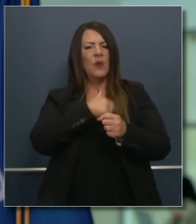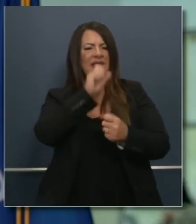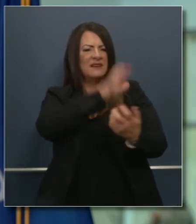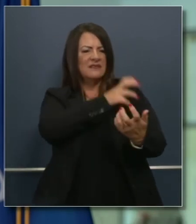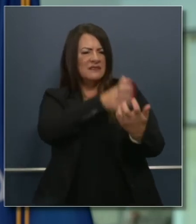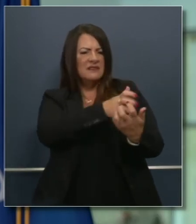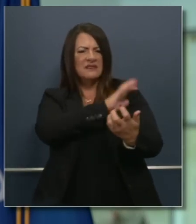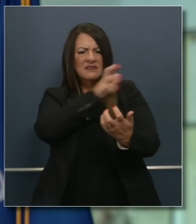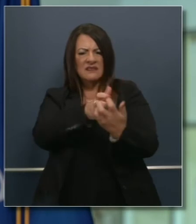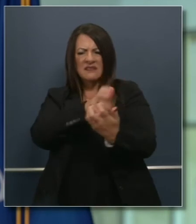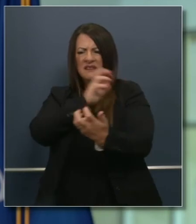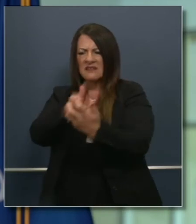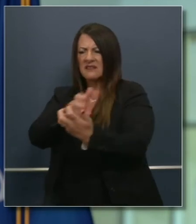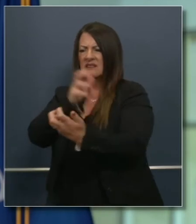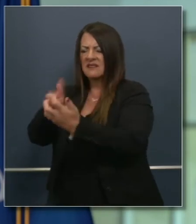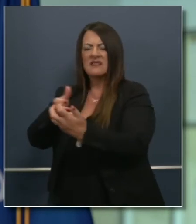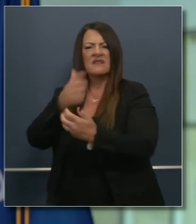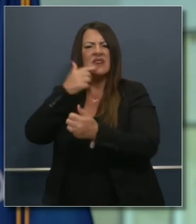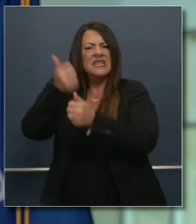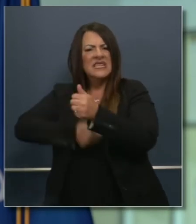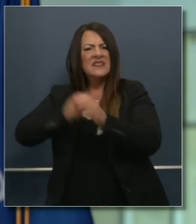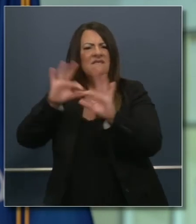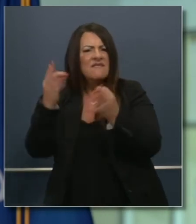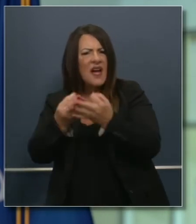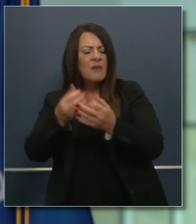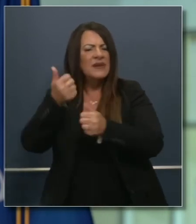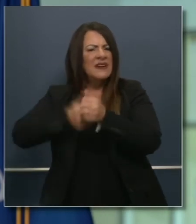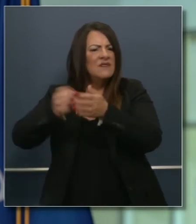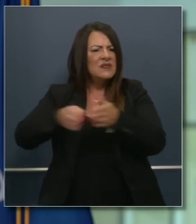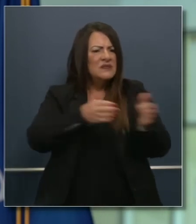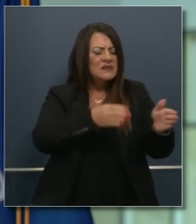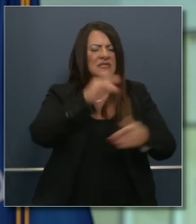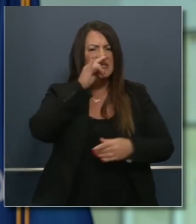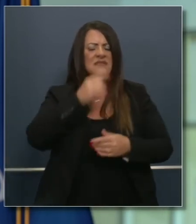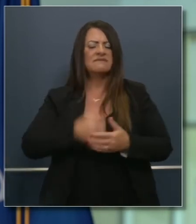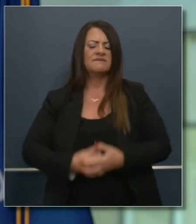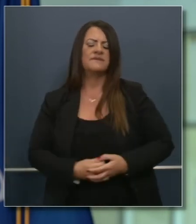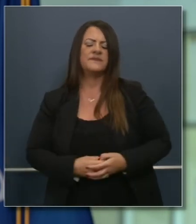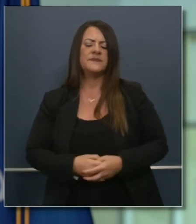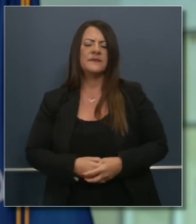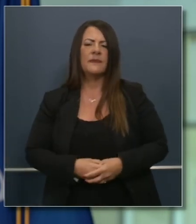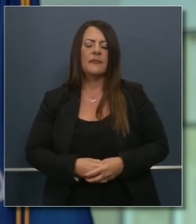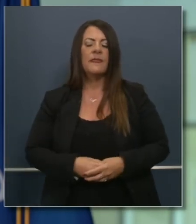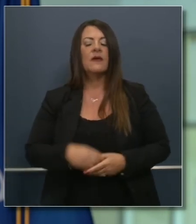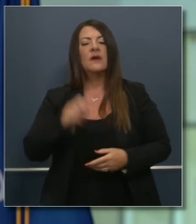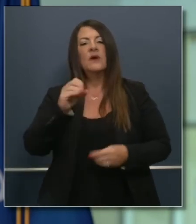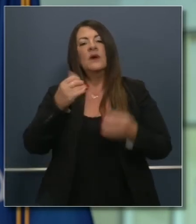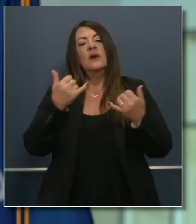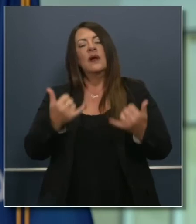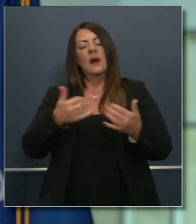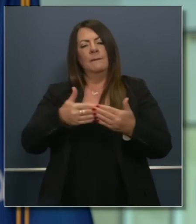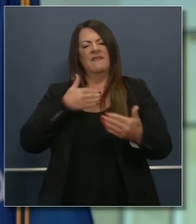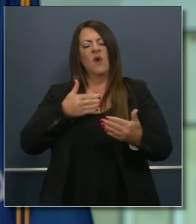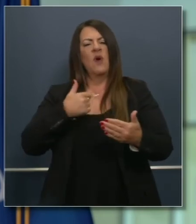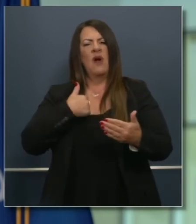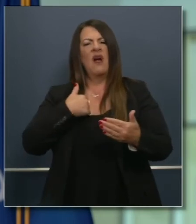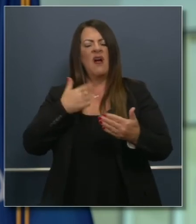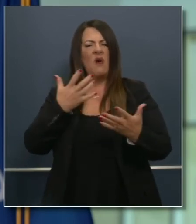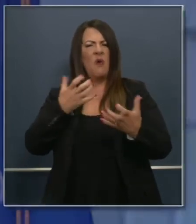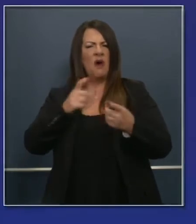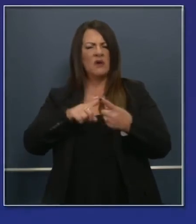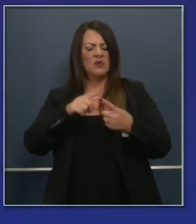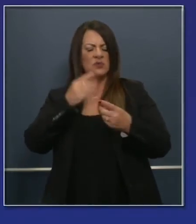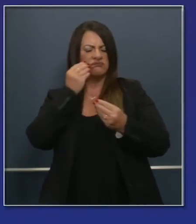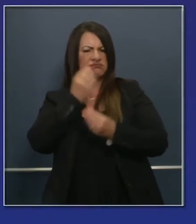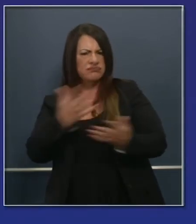the unique needs of families and individuals that we're here to serve but let me begin with a predicate not just a preamble and that